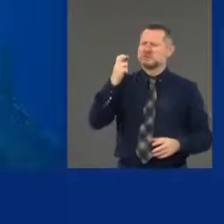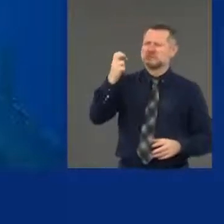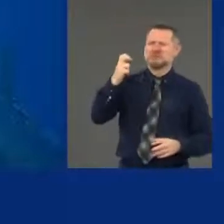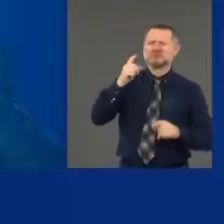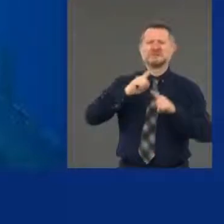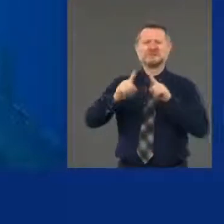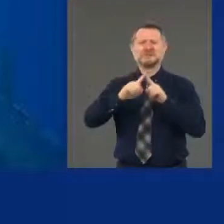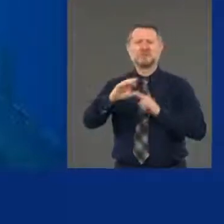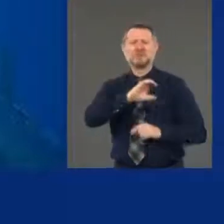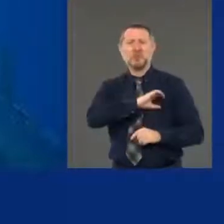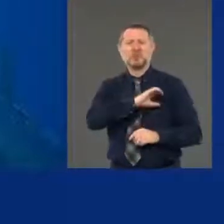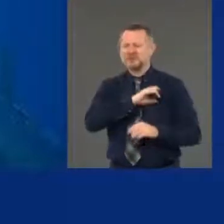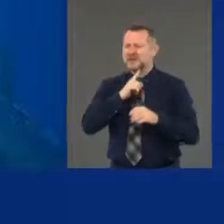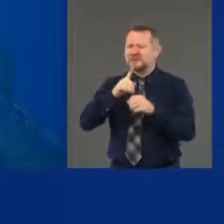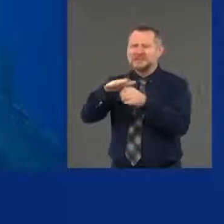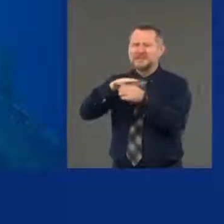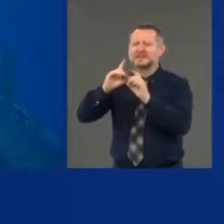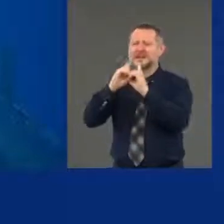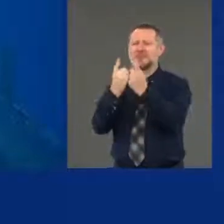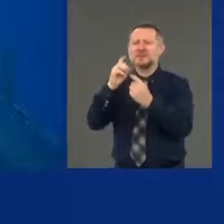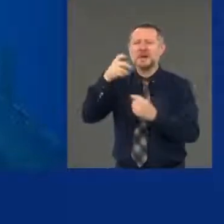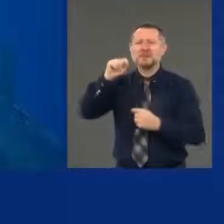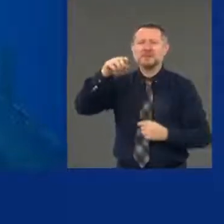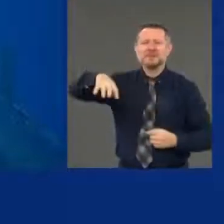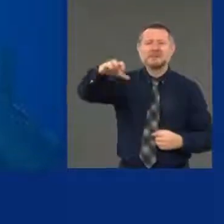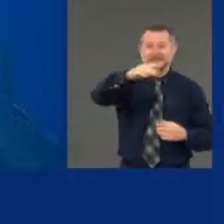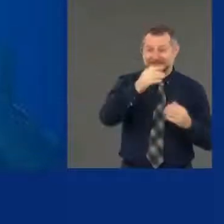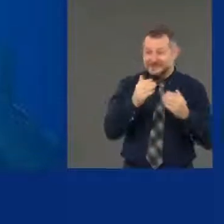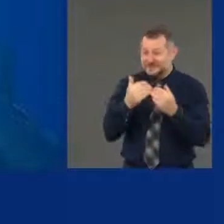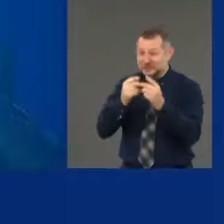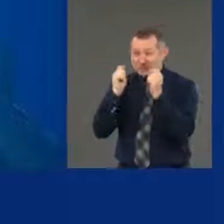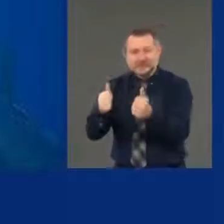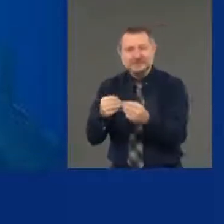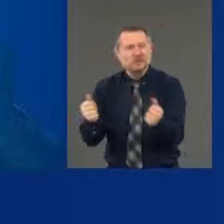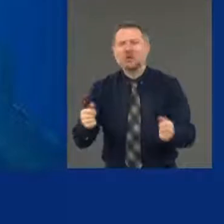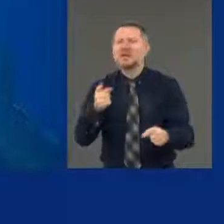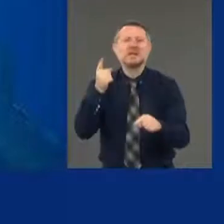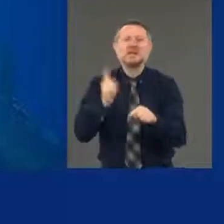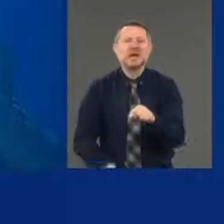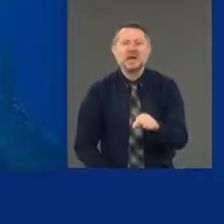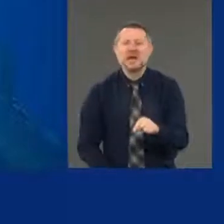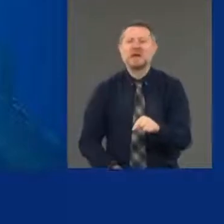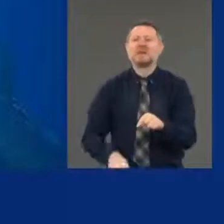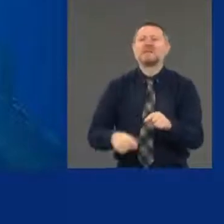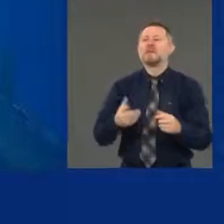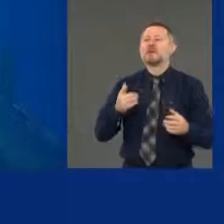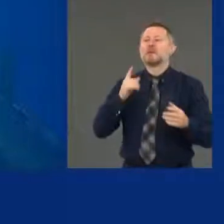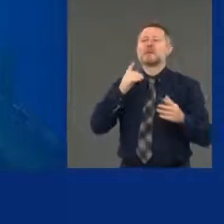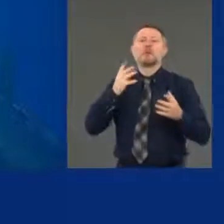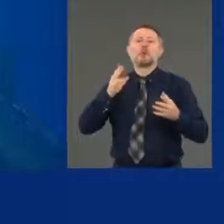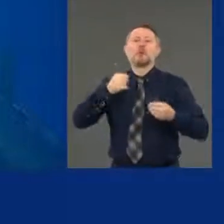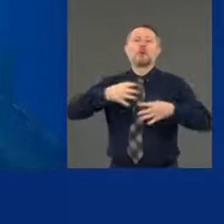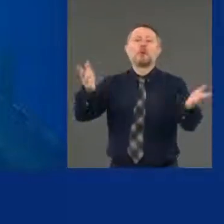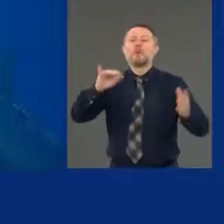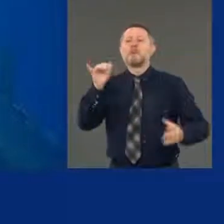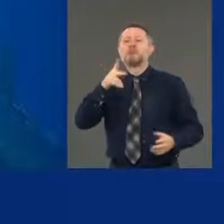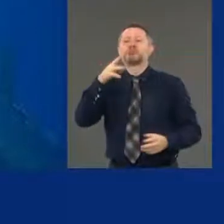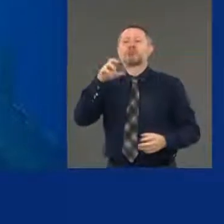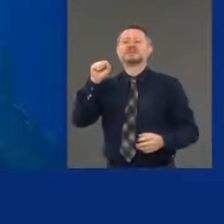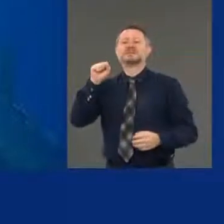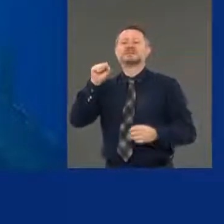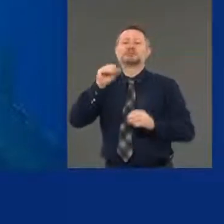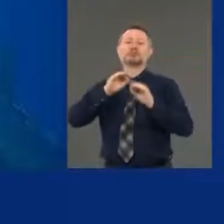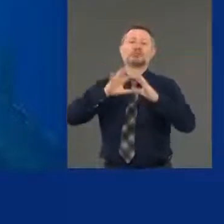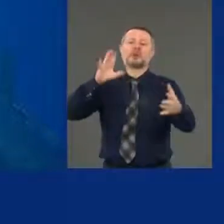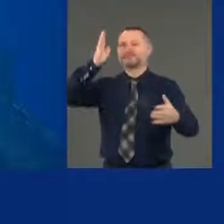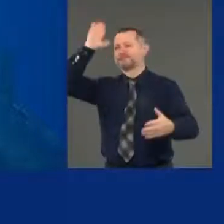this. There is no press release that you can issue today that will make the issue go away tomorrow. That's not what this is